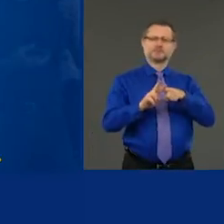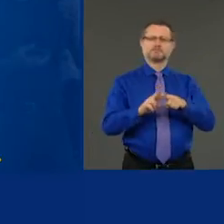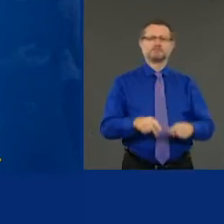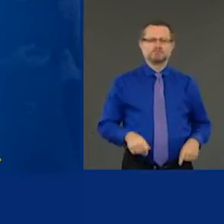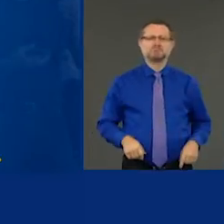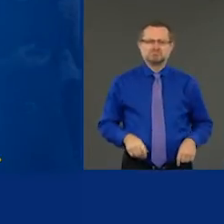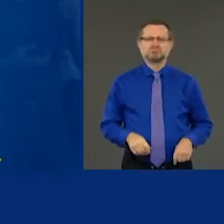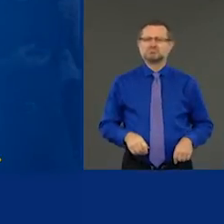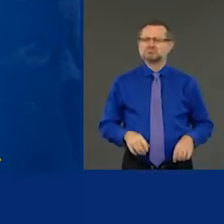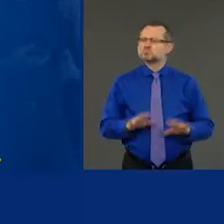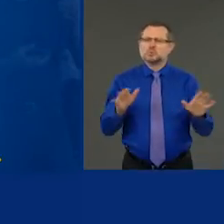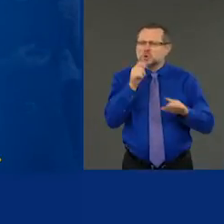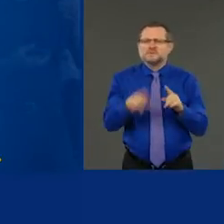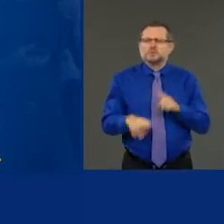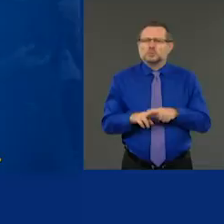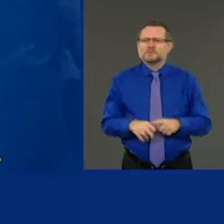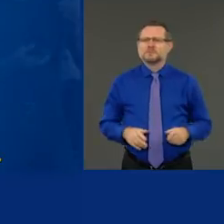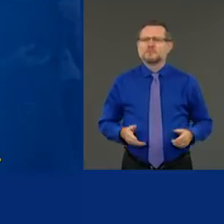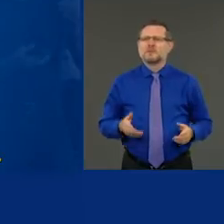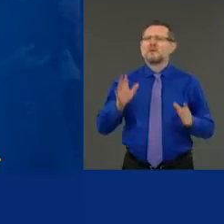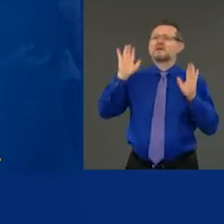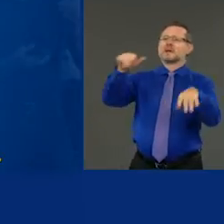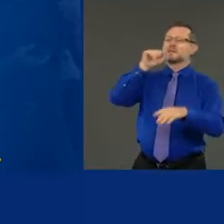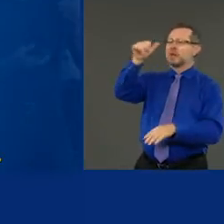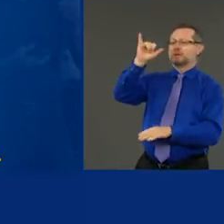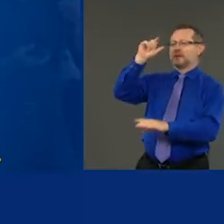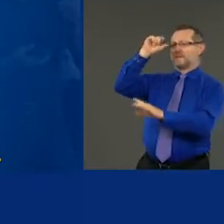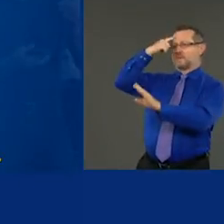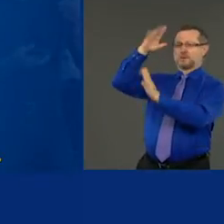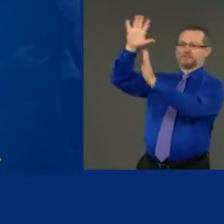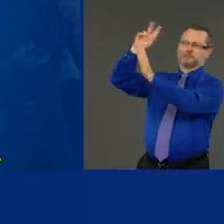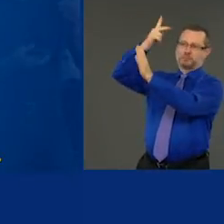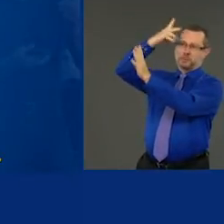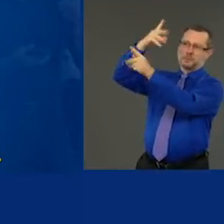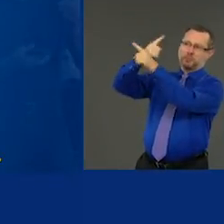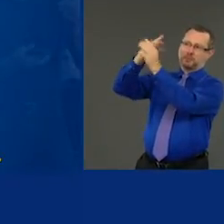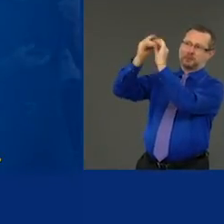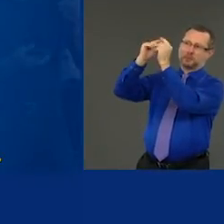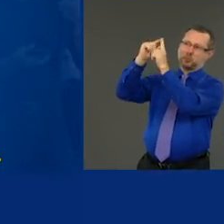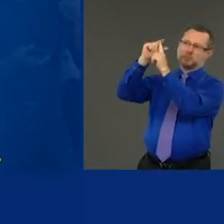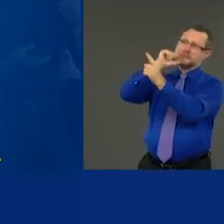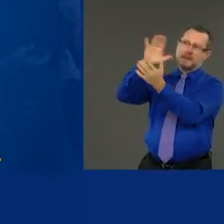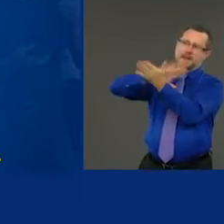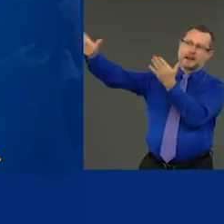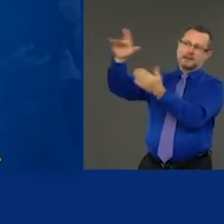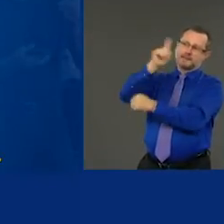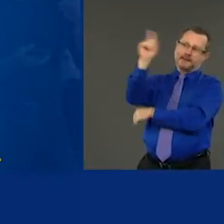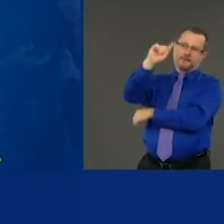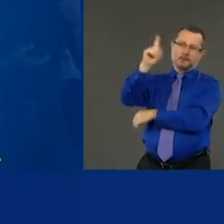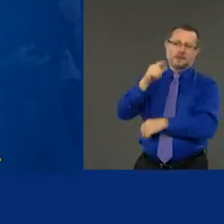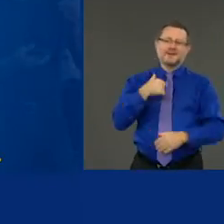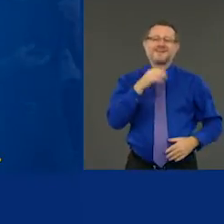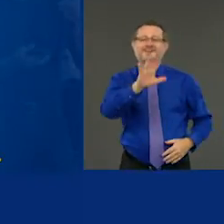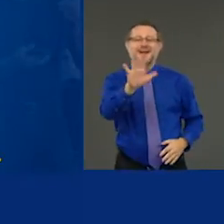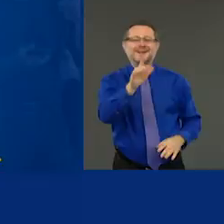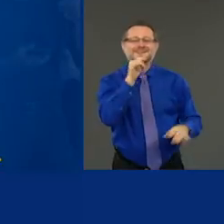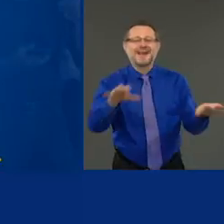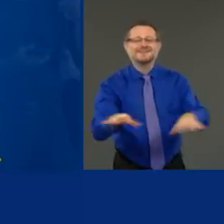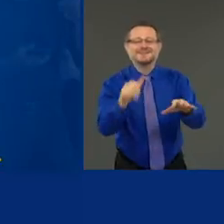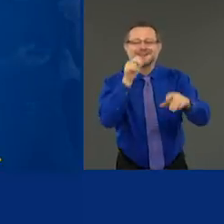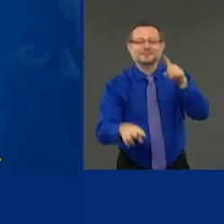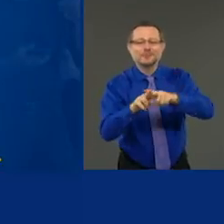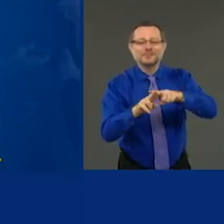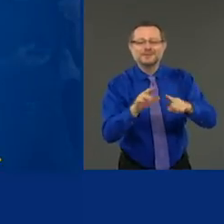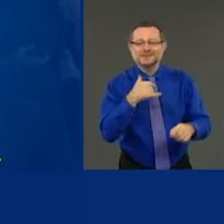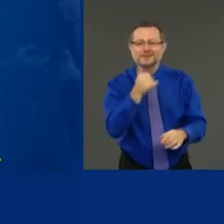Well, that's not a governmentally appropriate word. It's a true word. Don't be stupid. That is good advice in life. Take it